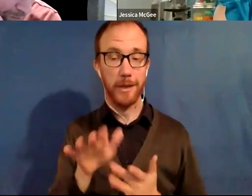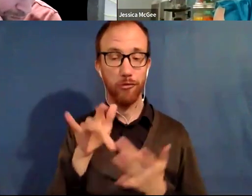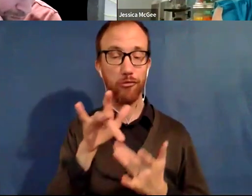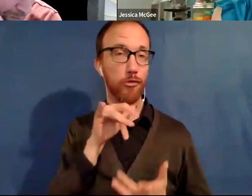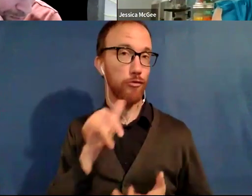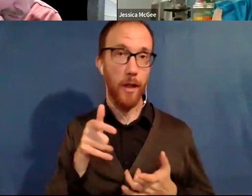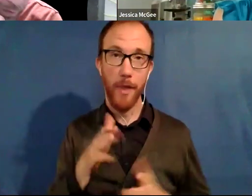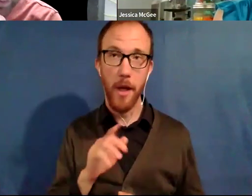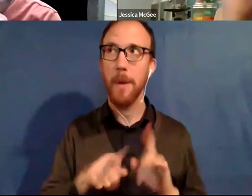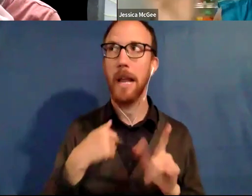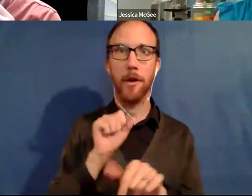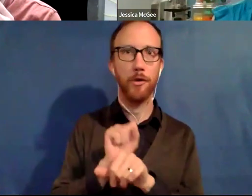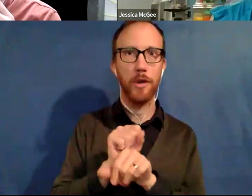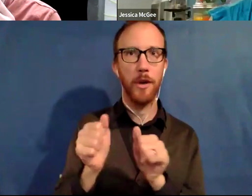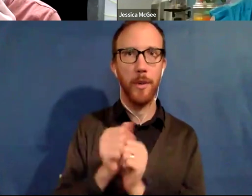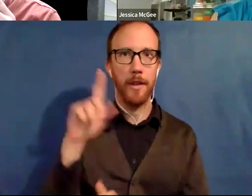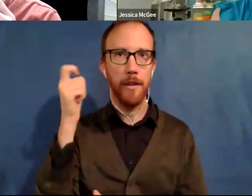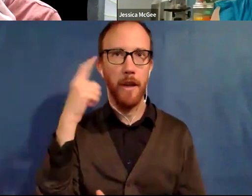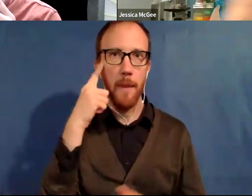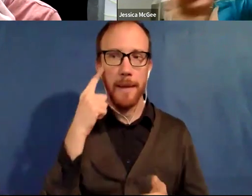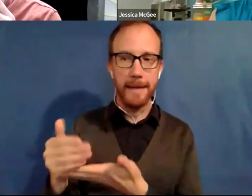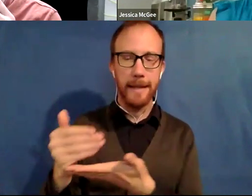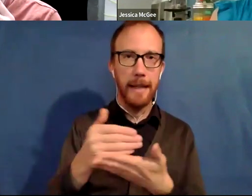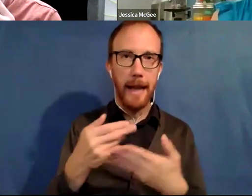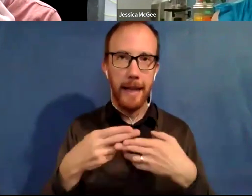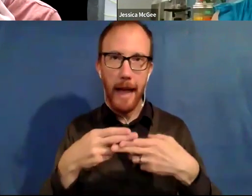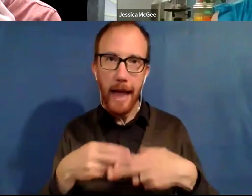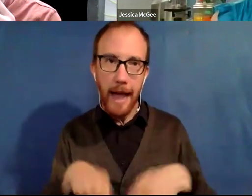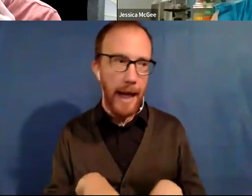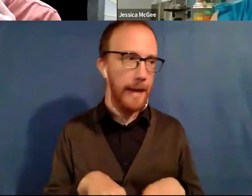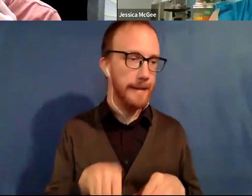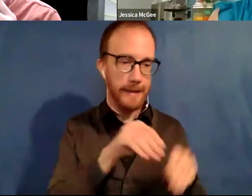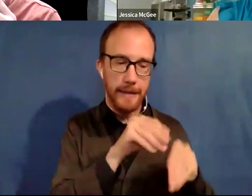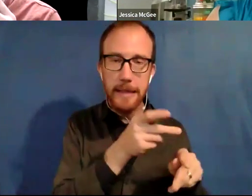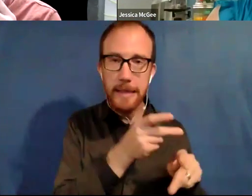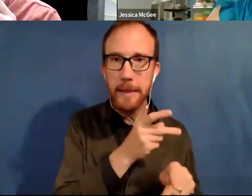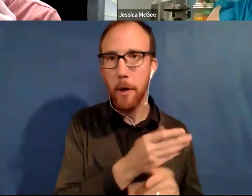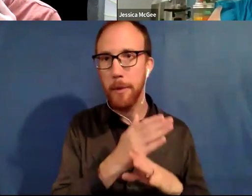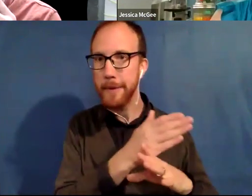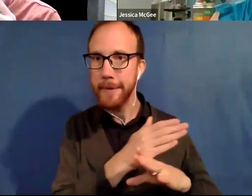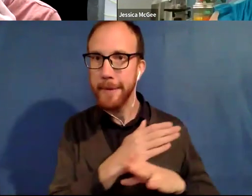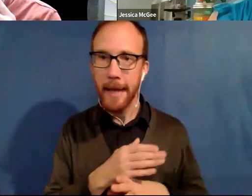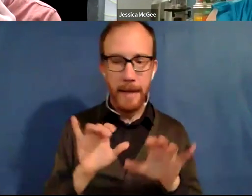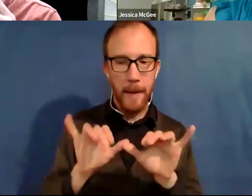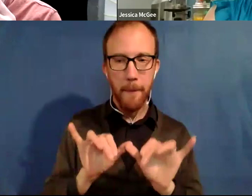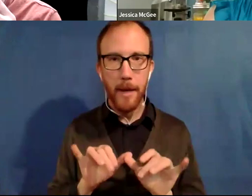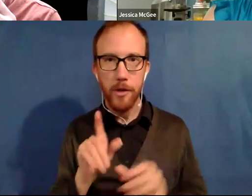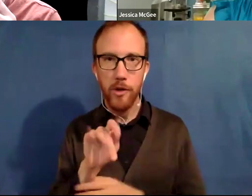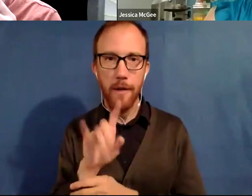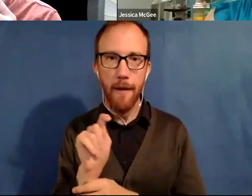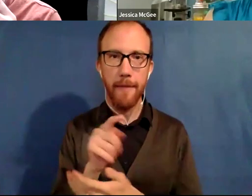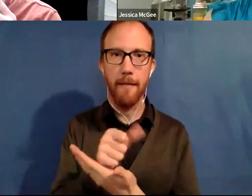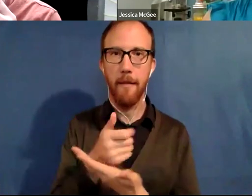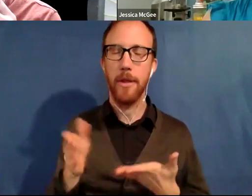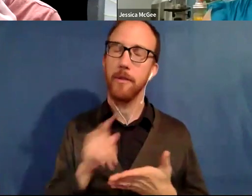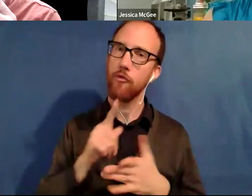government to collect eggs, to put them in hatcheries, measure nest depth. I mean, it was amazing. Um,